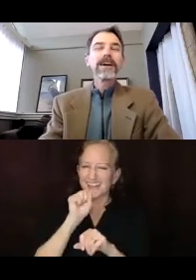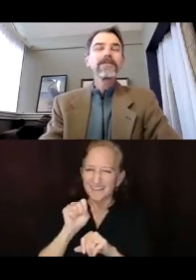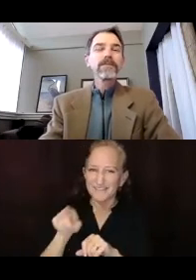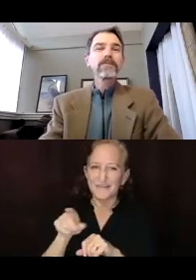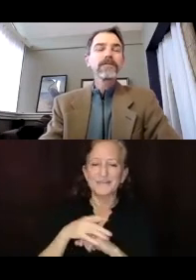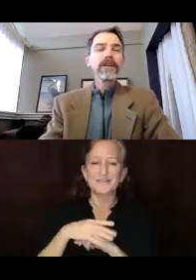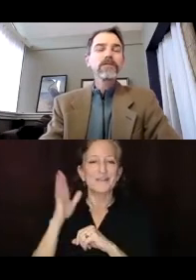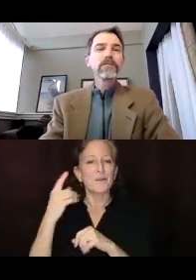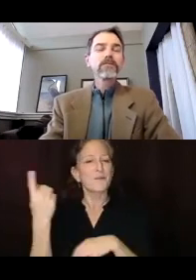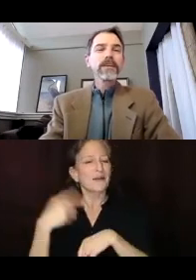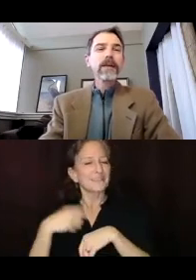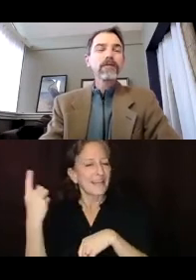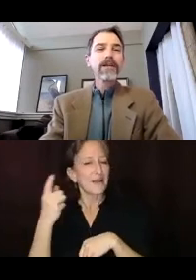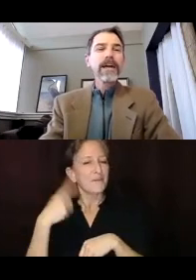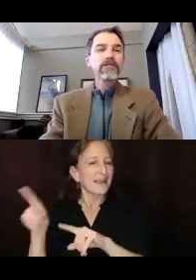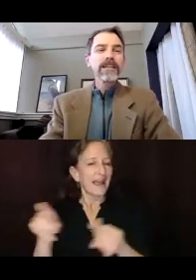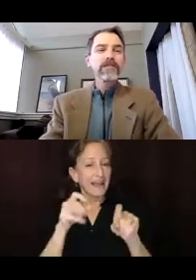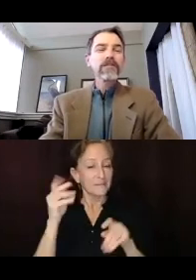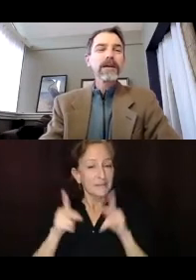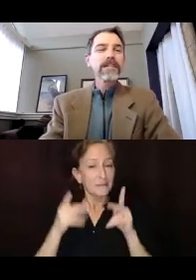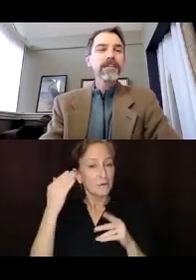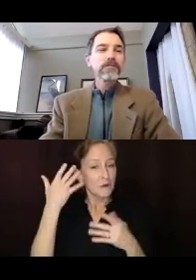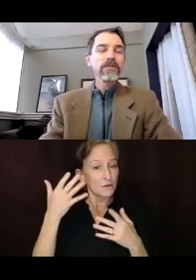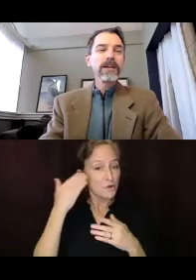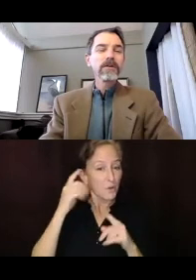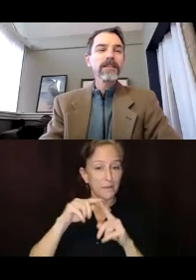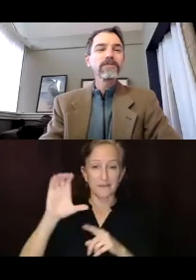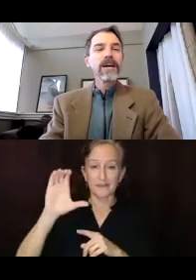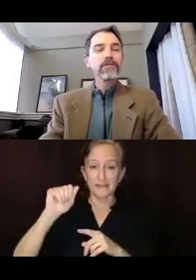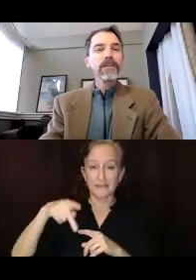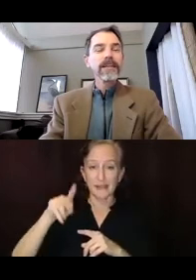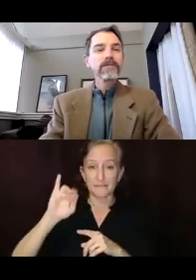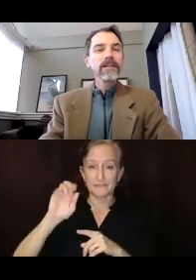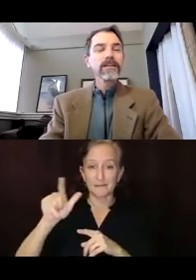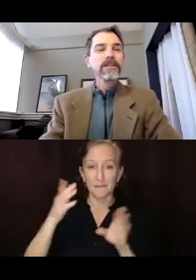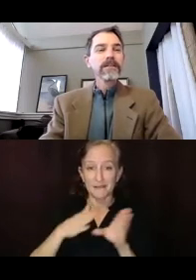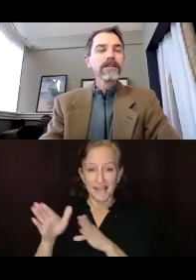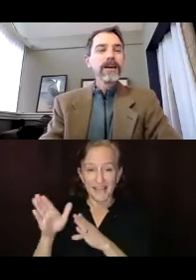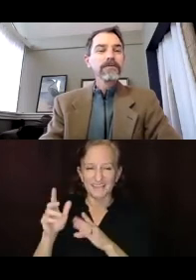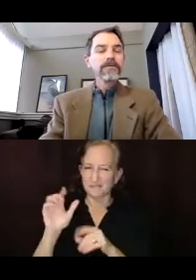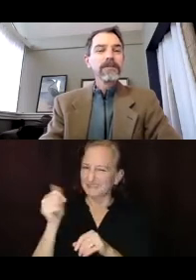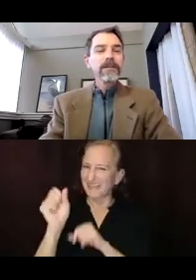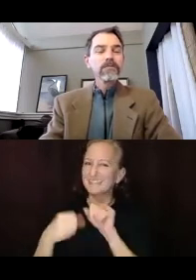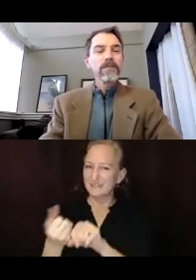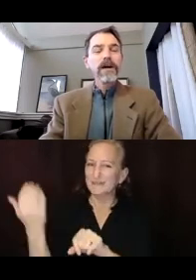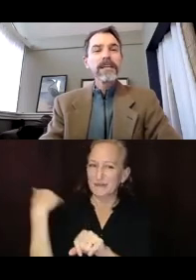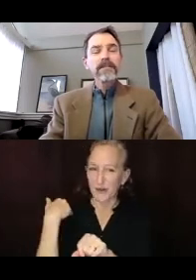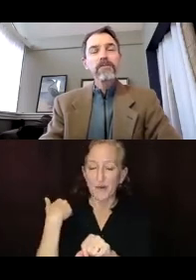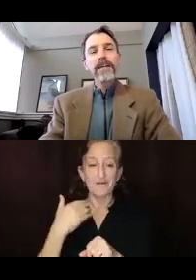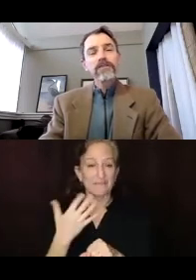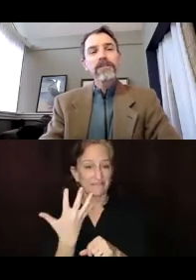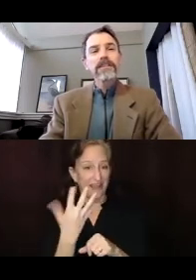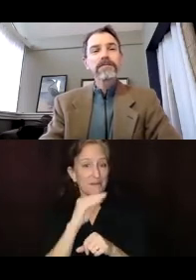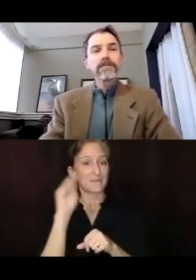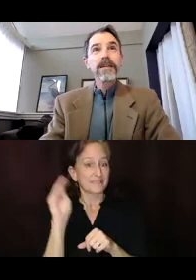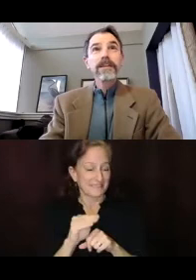of people if they were familiar with the capital plan or not. This was about 10 years ago. And I think 5% of the respondents, this